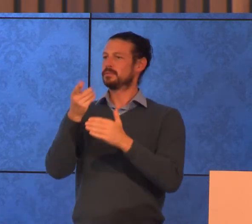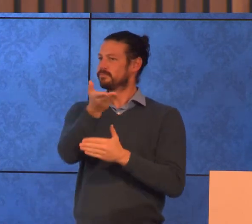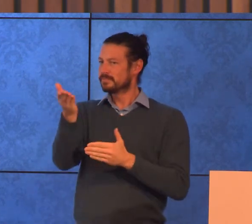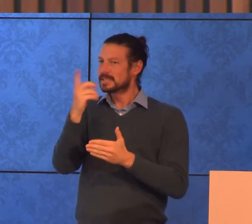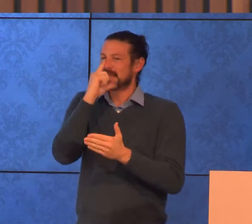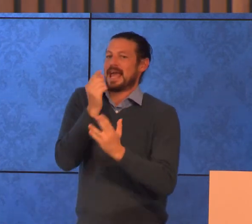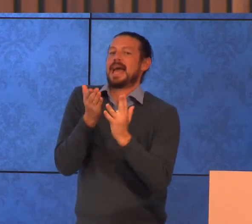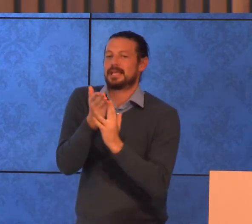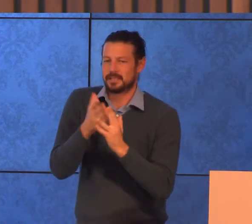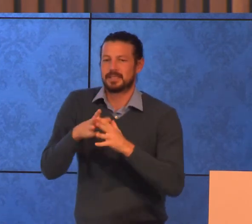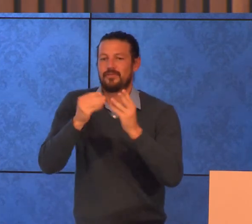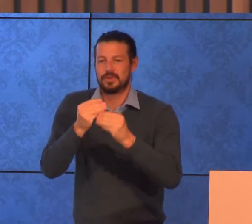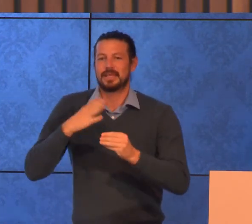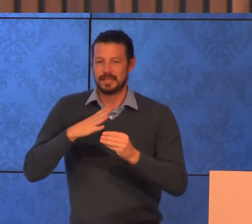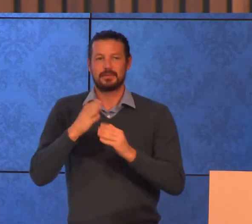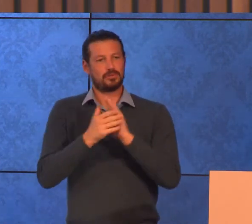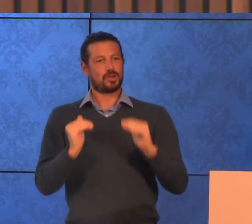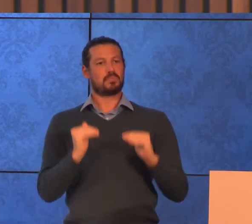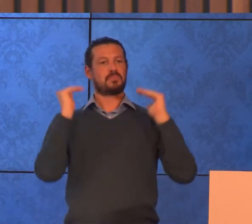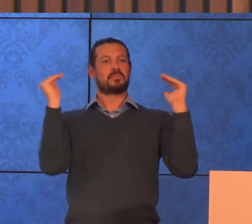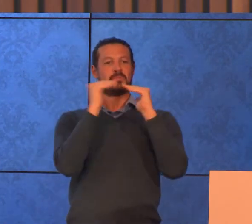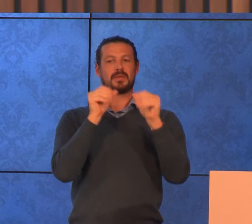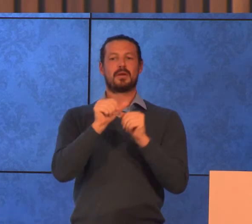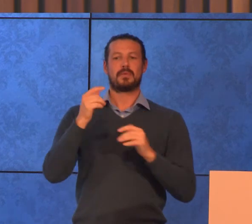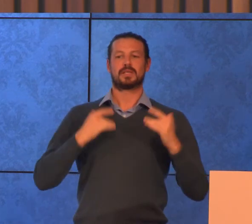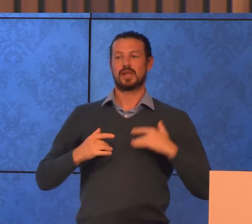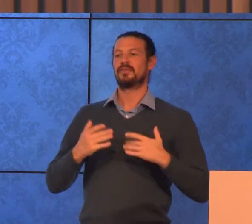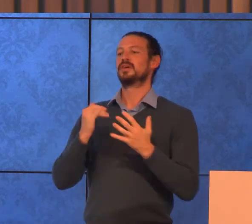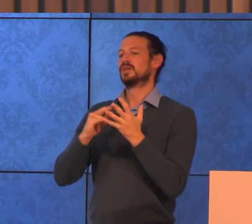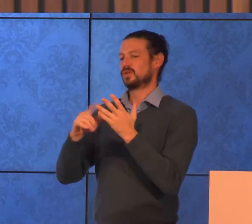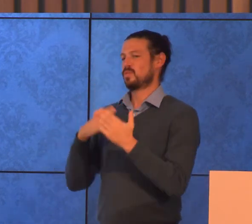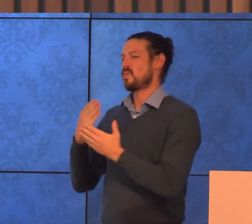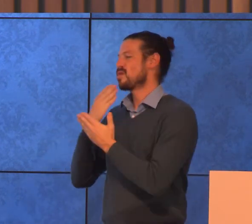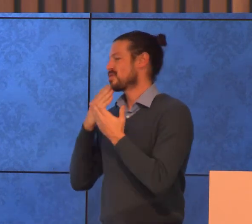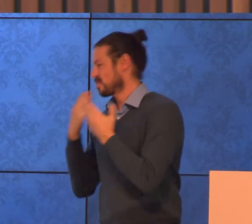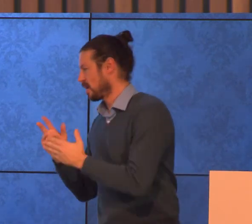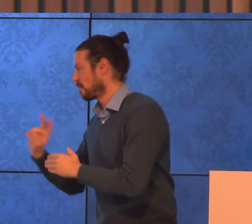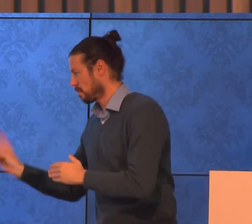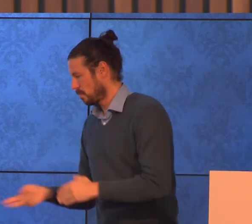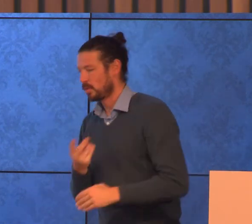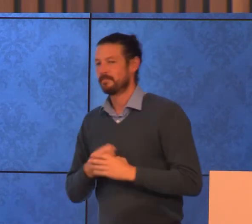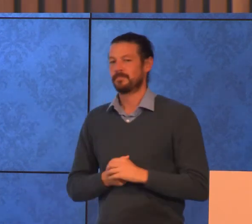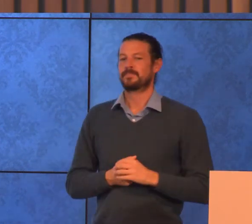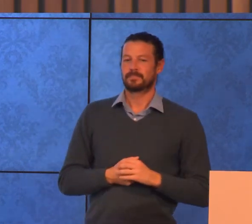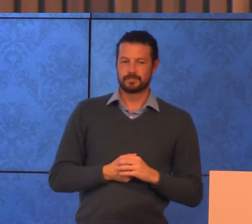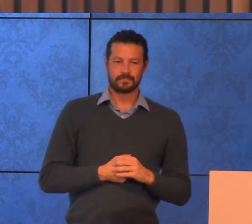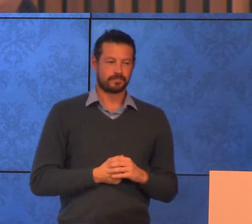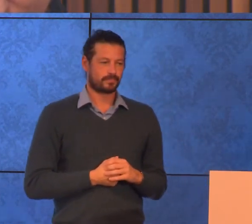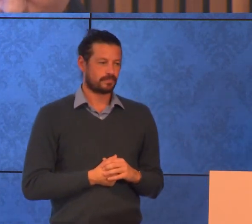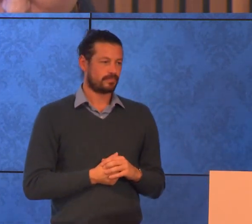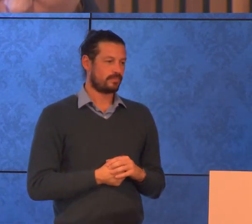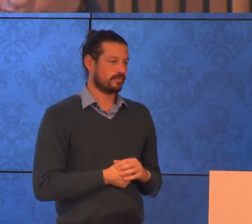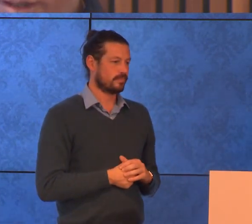everything they need to live their best life and it is in that spirit that I thank both Gillian and Kerry for their contribution today you